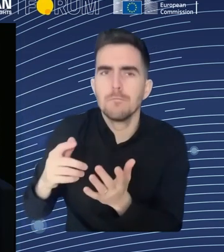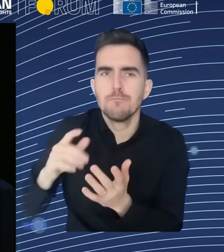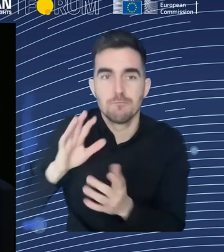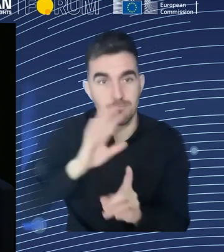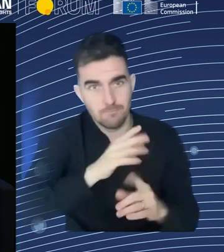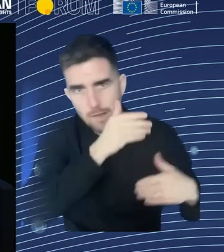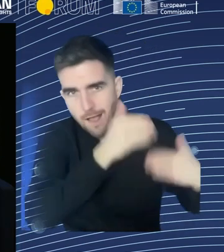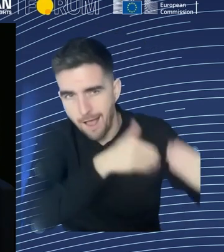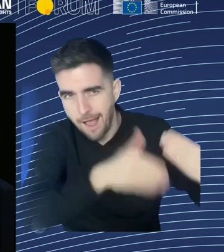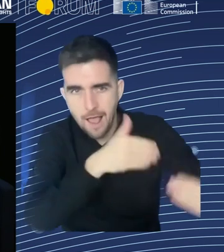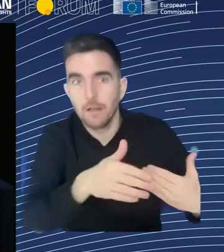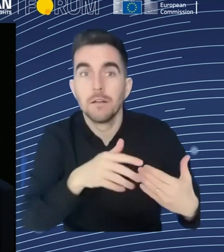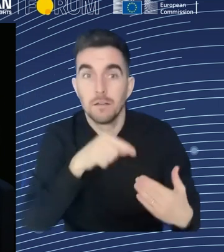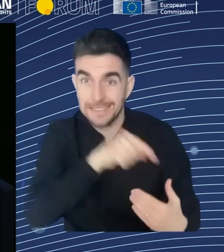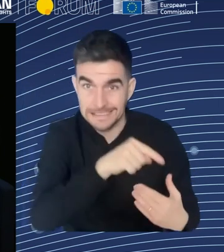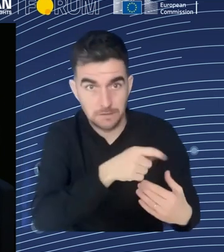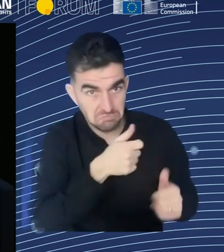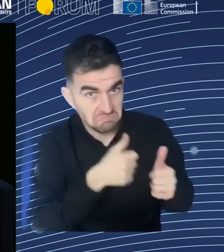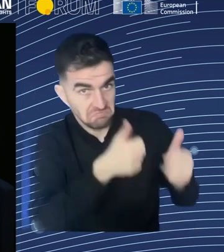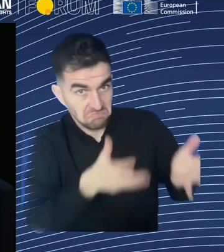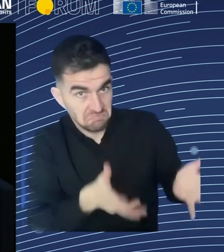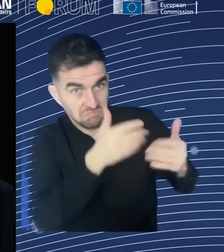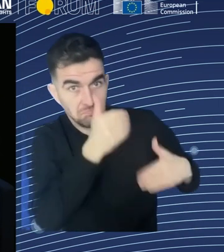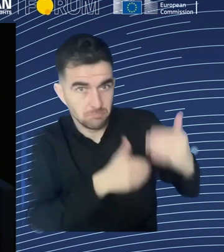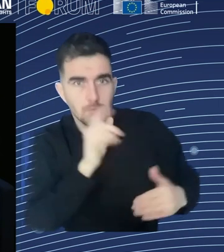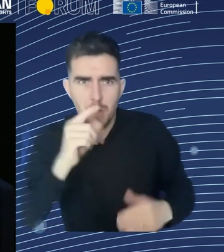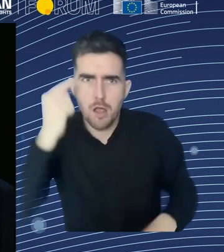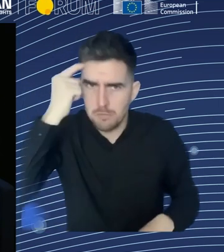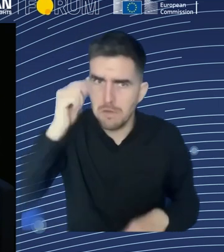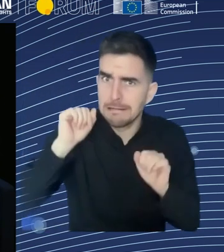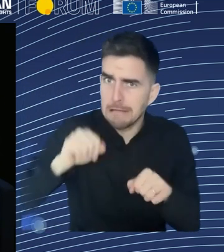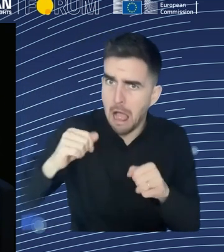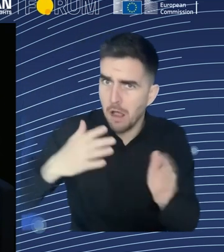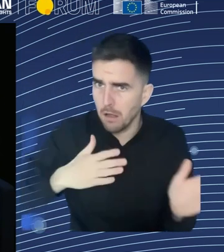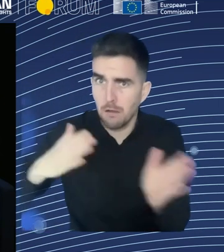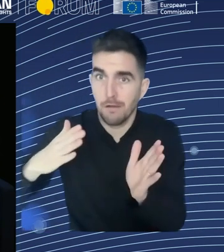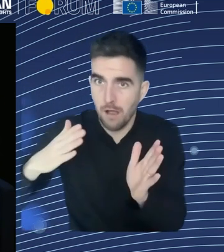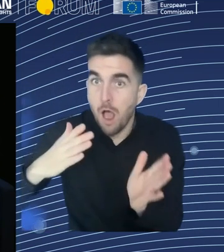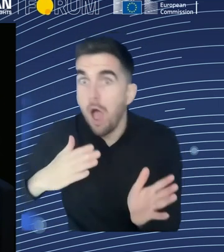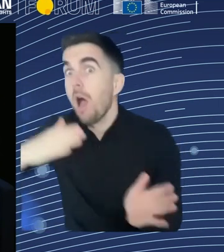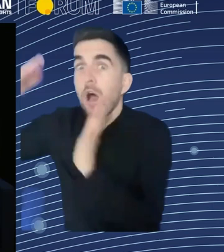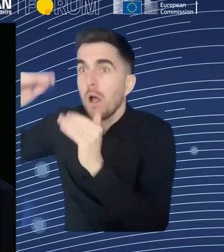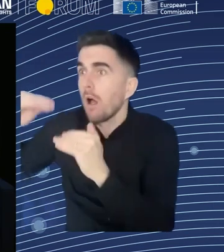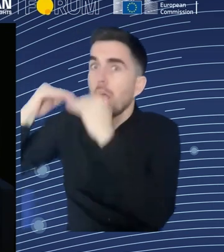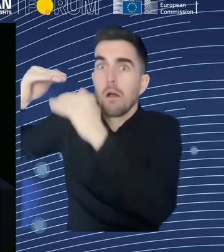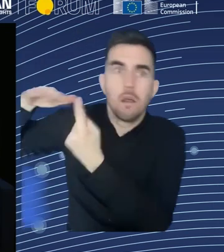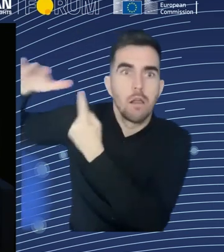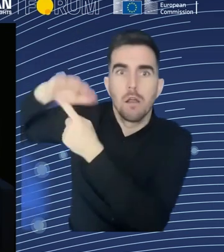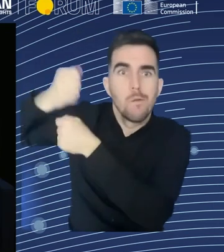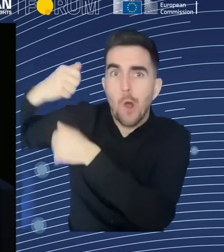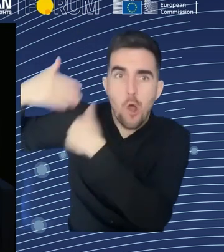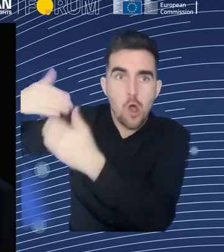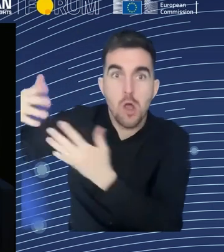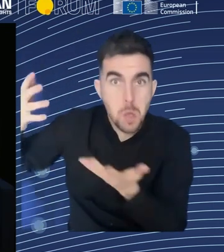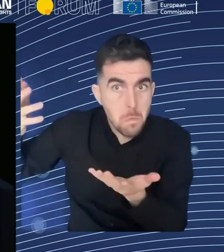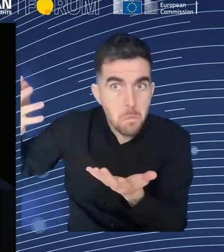technology in the past, and I think the same is true for AI, has also, is also creating a lot of new, new tasks and new